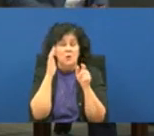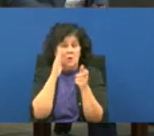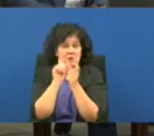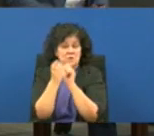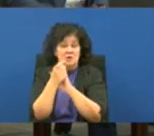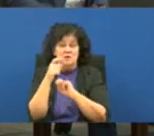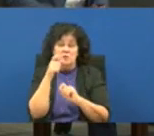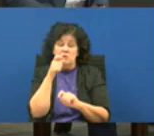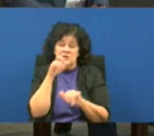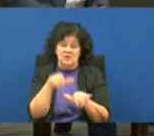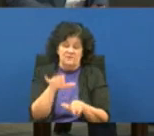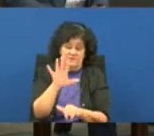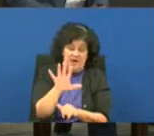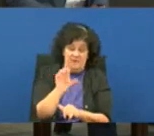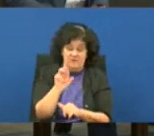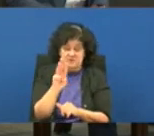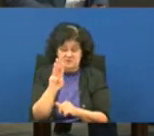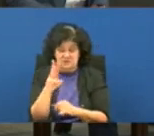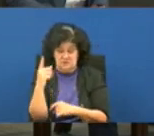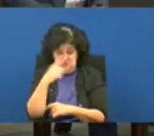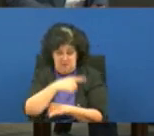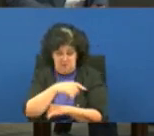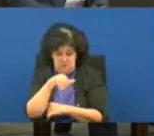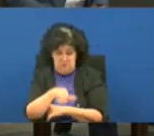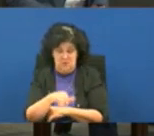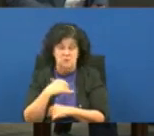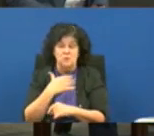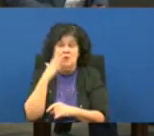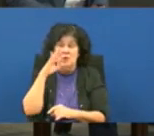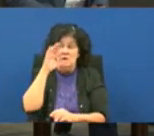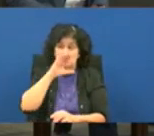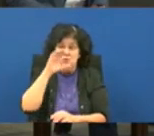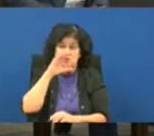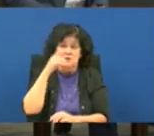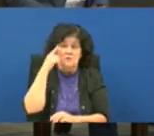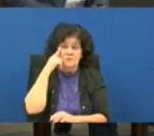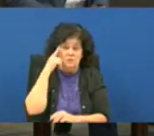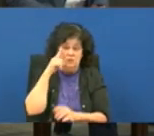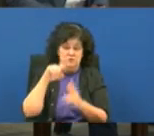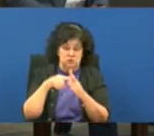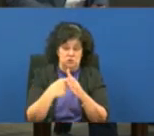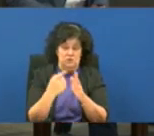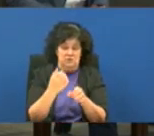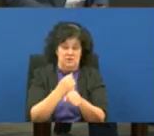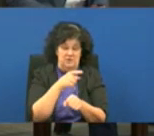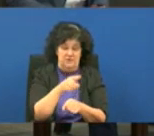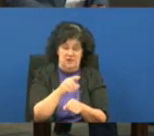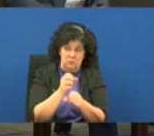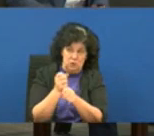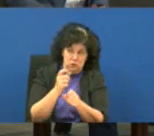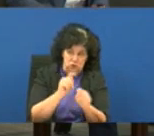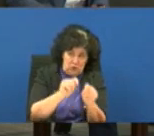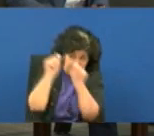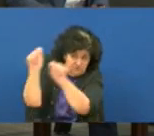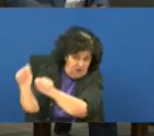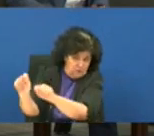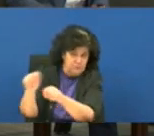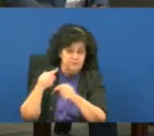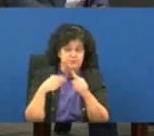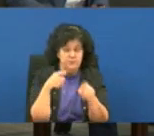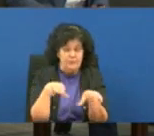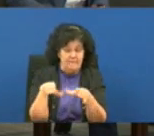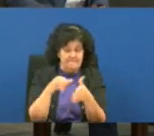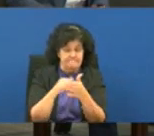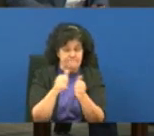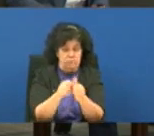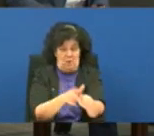length of stays we'd be working to secure them beds as we see the acuity on day one we'd start getting them over there and when you do just a few of those with the longer